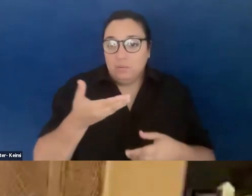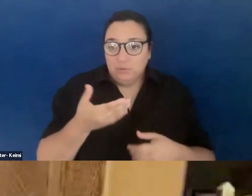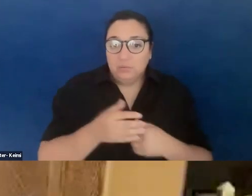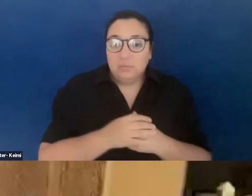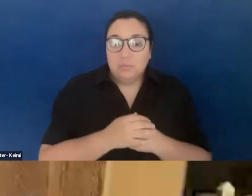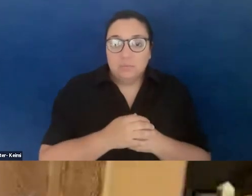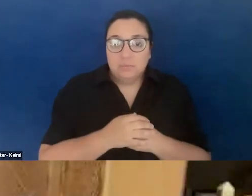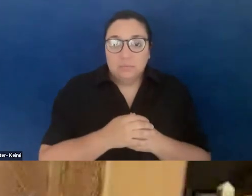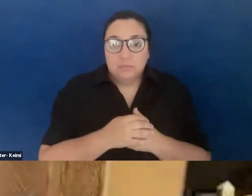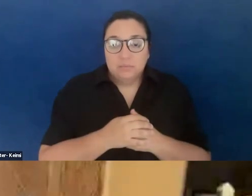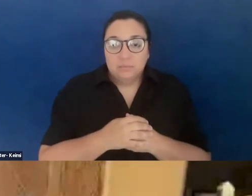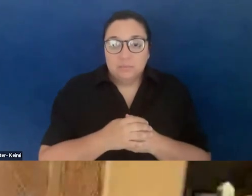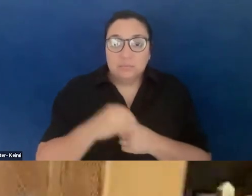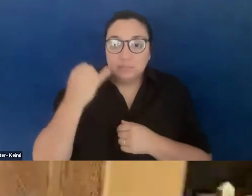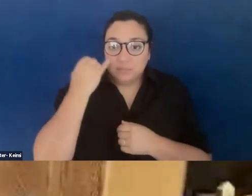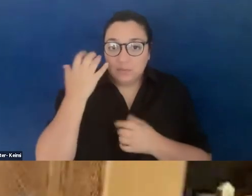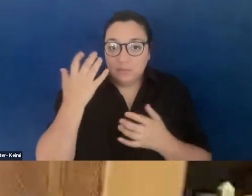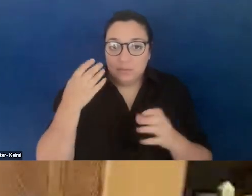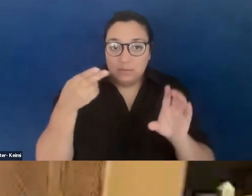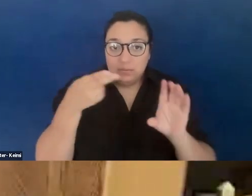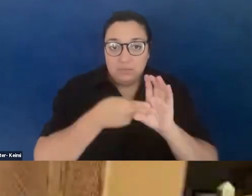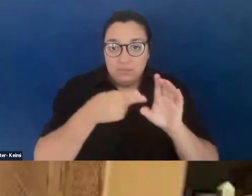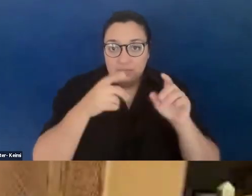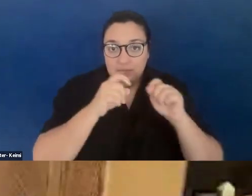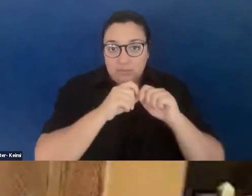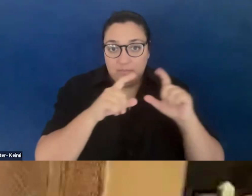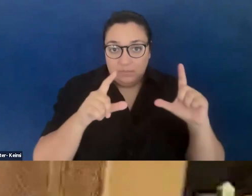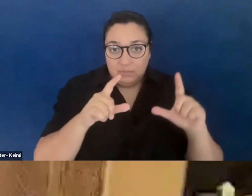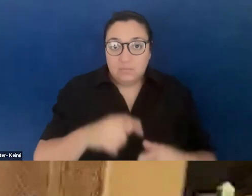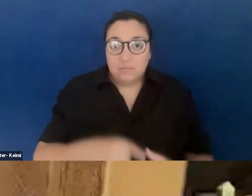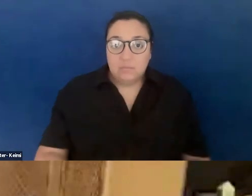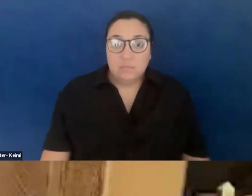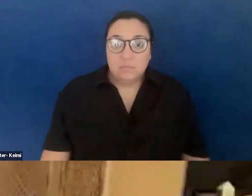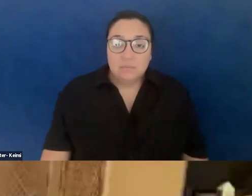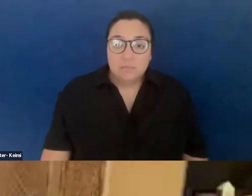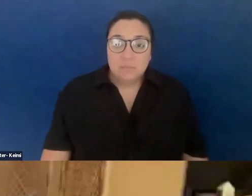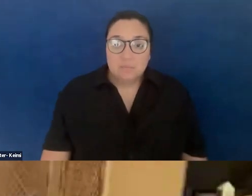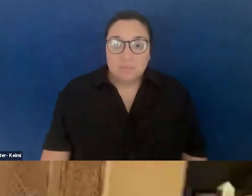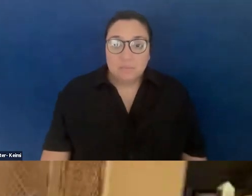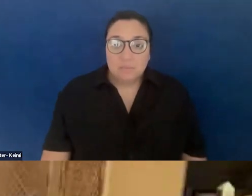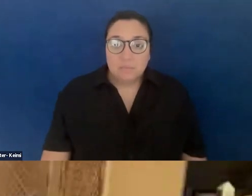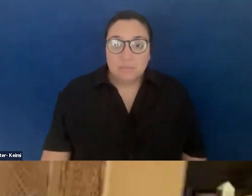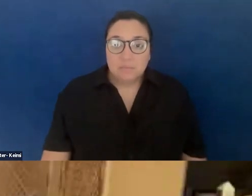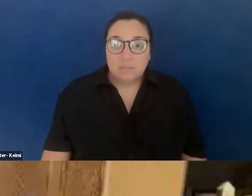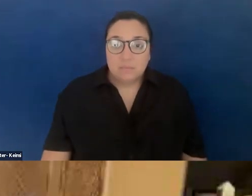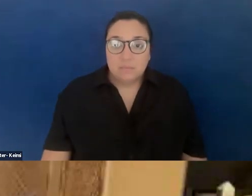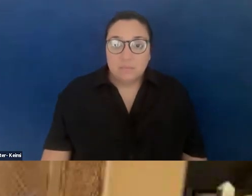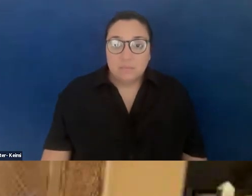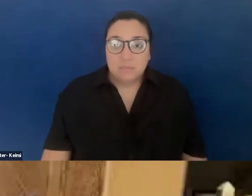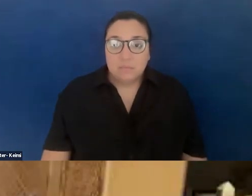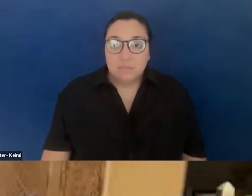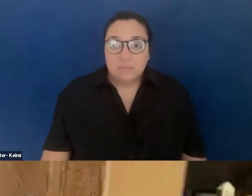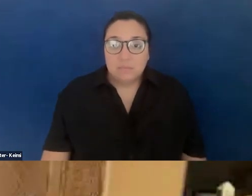If they want to jump on the screen with Tiffany and I, that would be really great. We are, we have